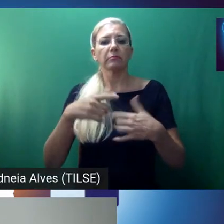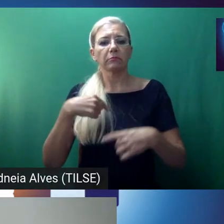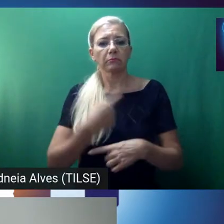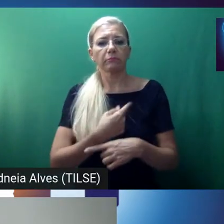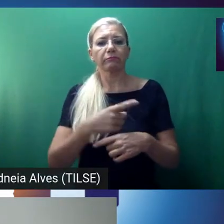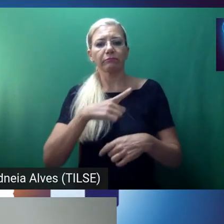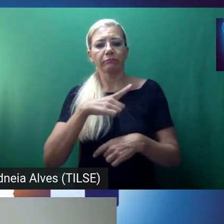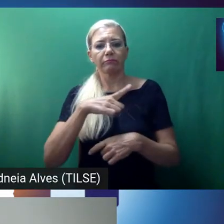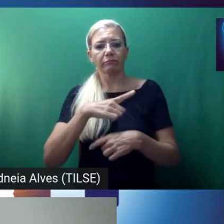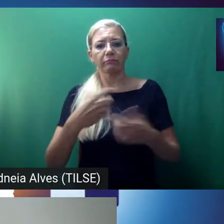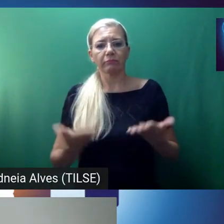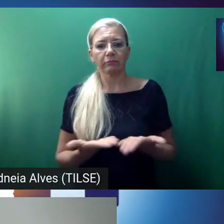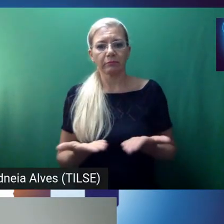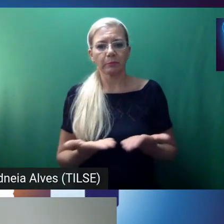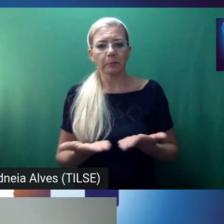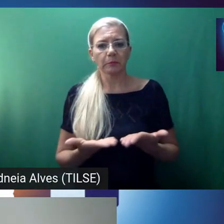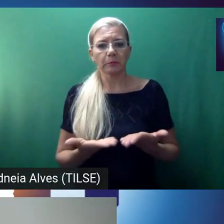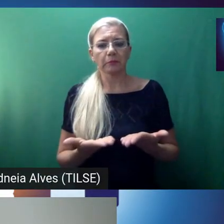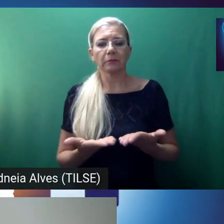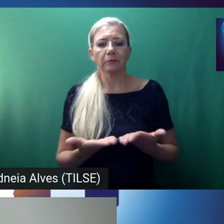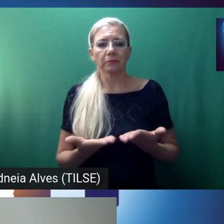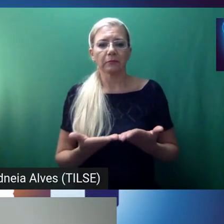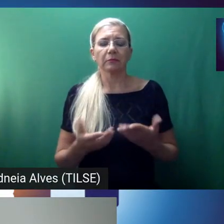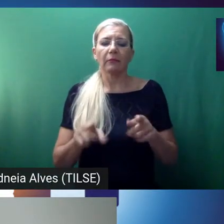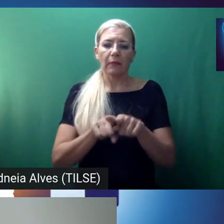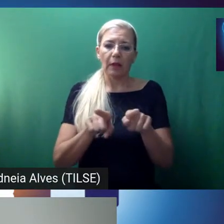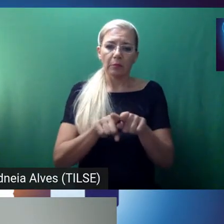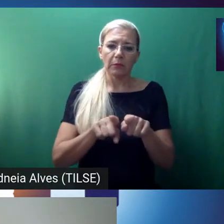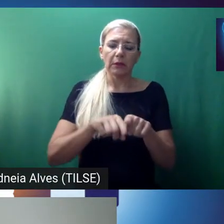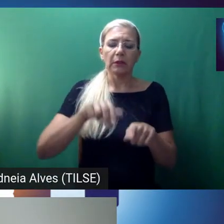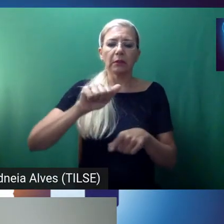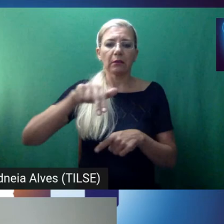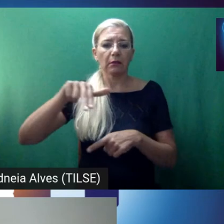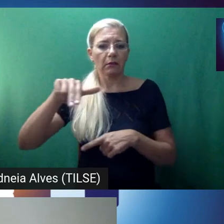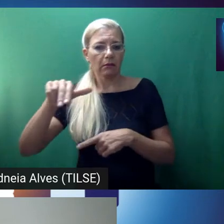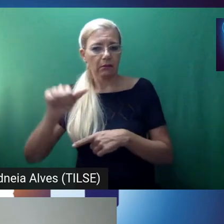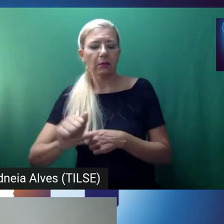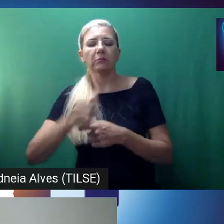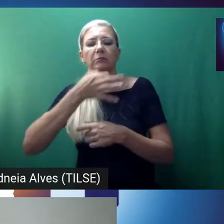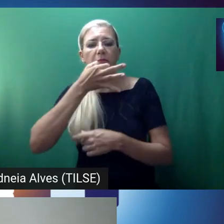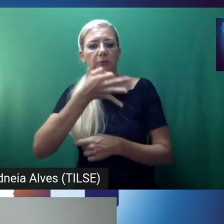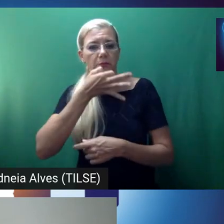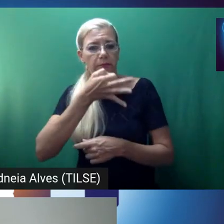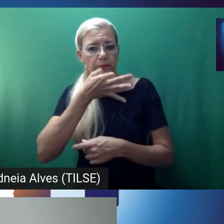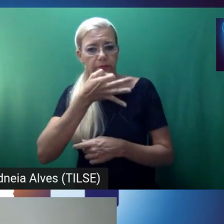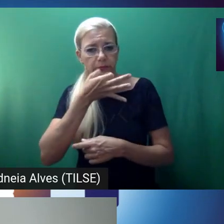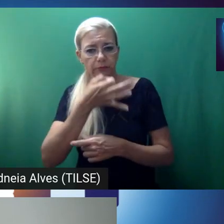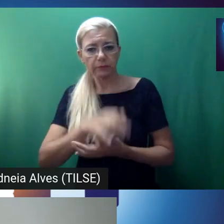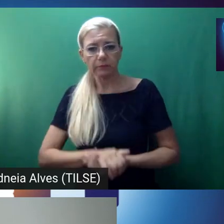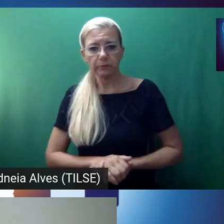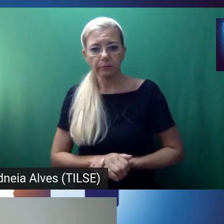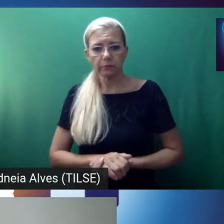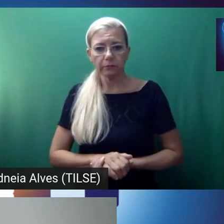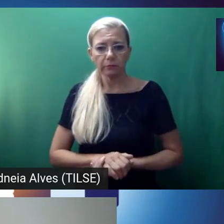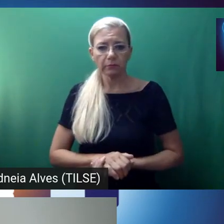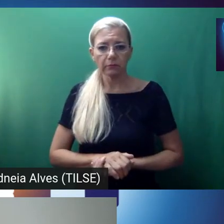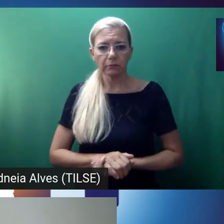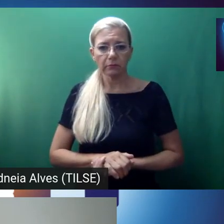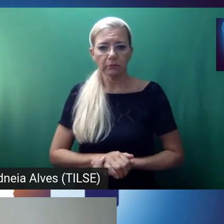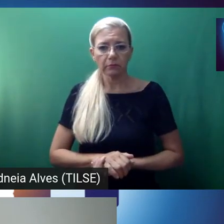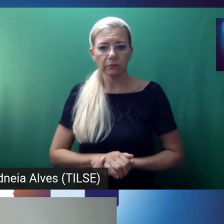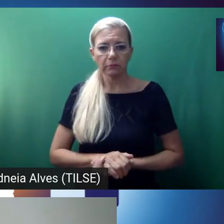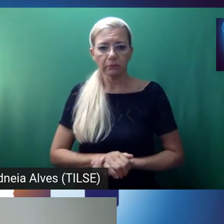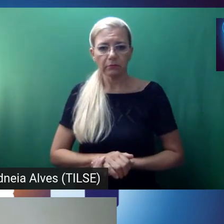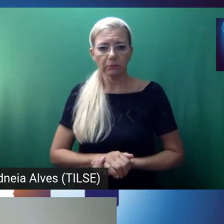made by Ana Carolina, and she mentions that actually